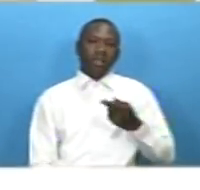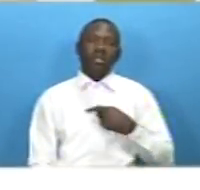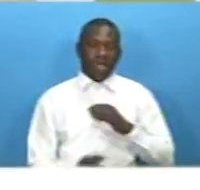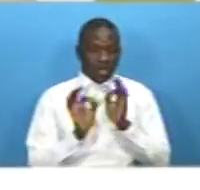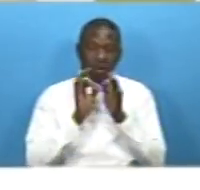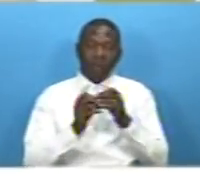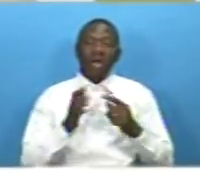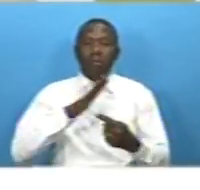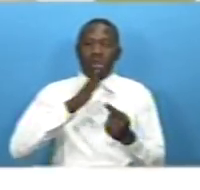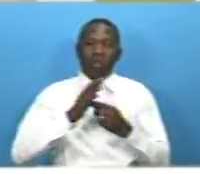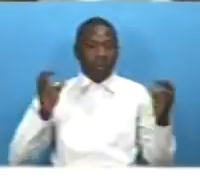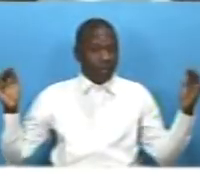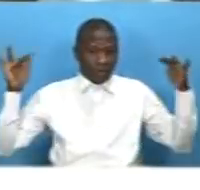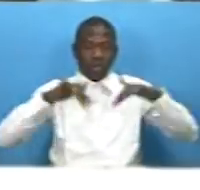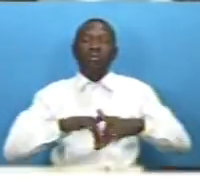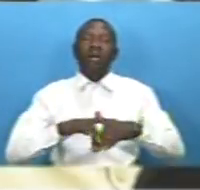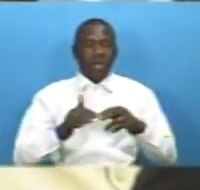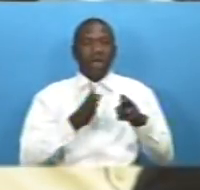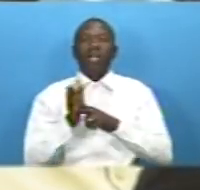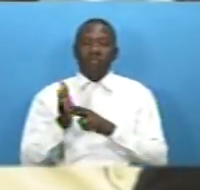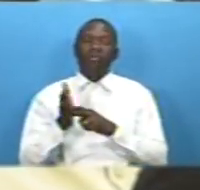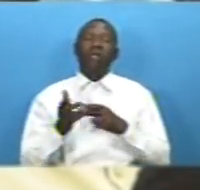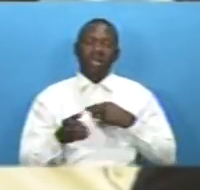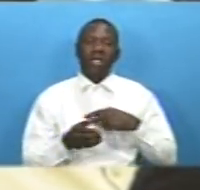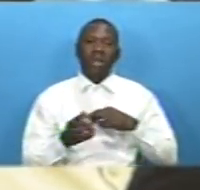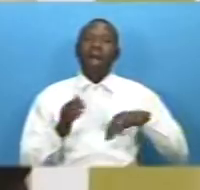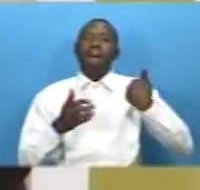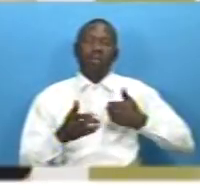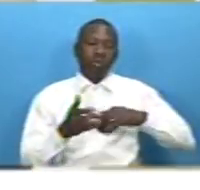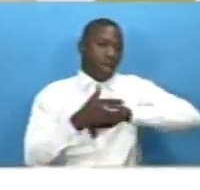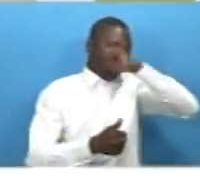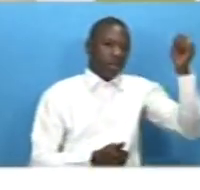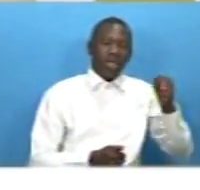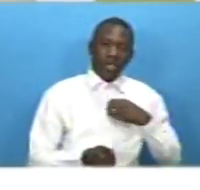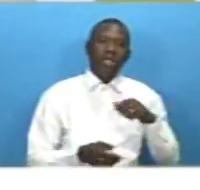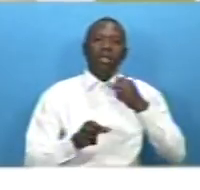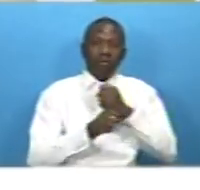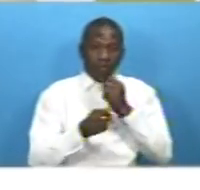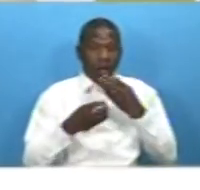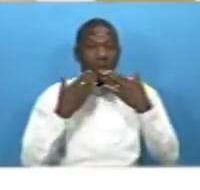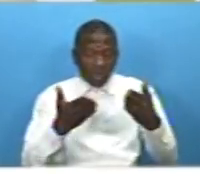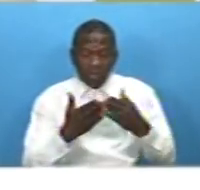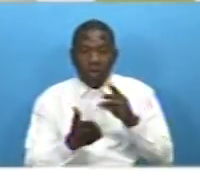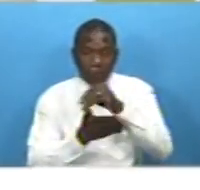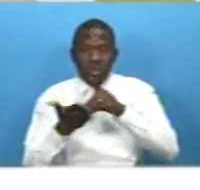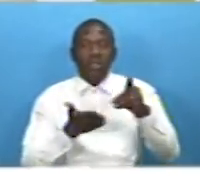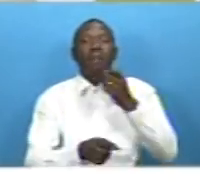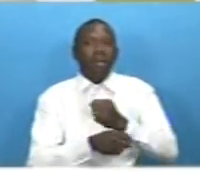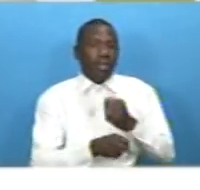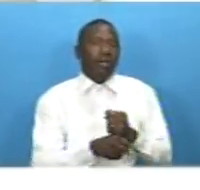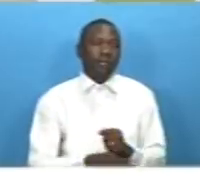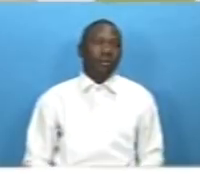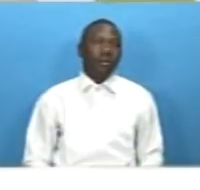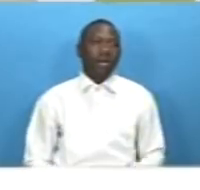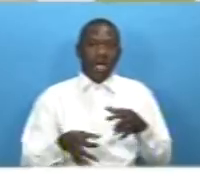and the need to use the expertise of diaspora gambians in policy formulation and implementation take this opportunity to congratulate